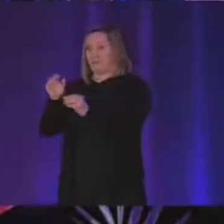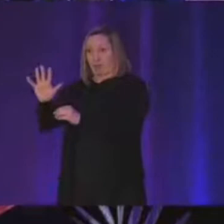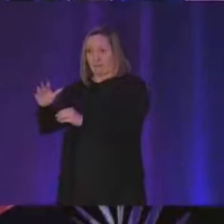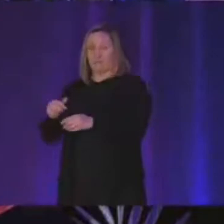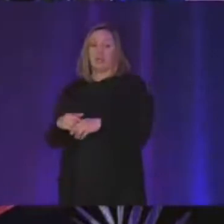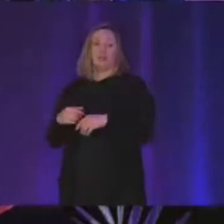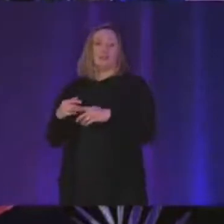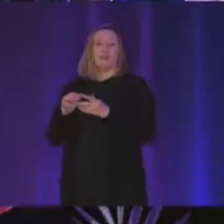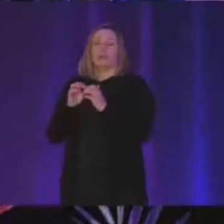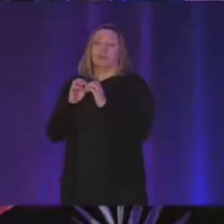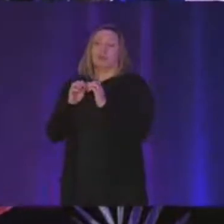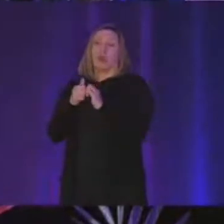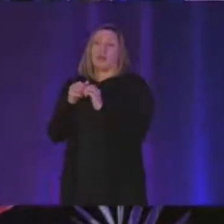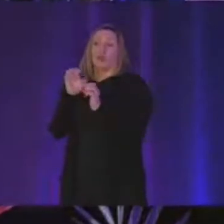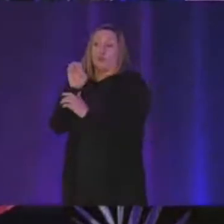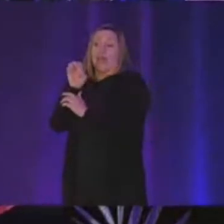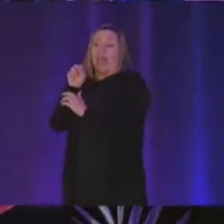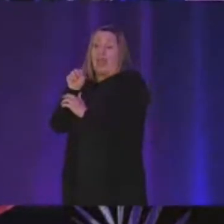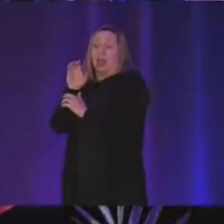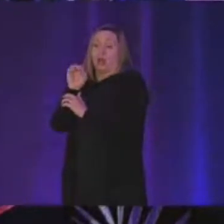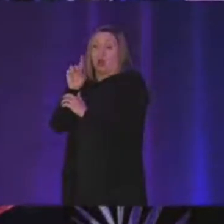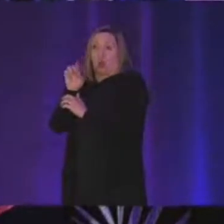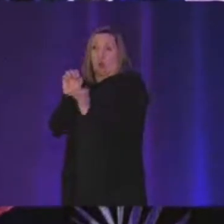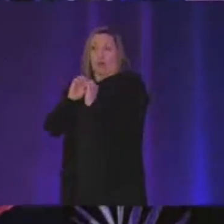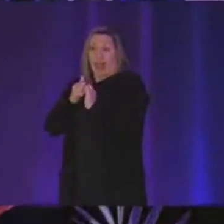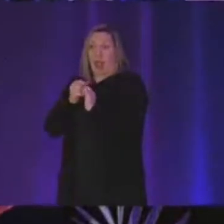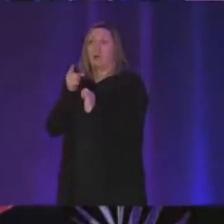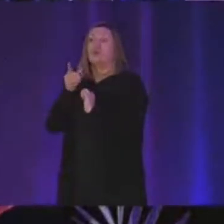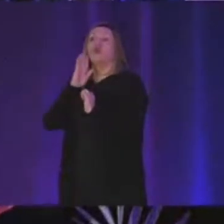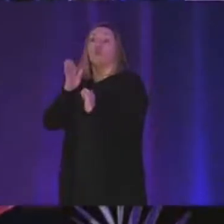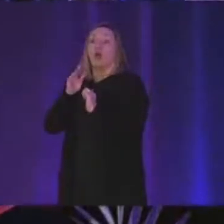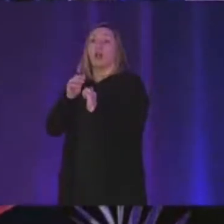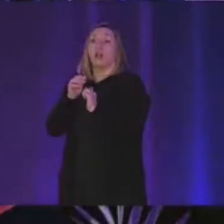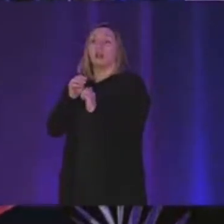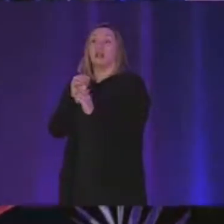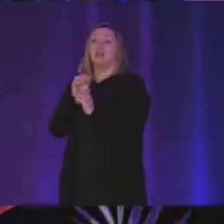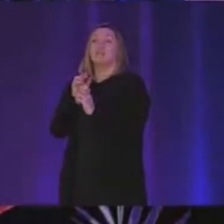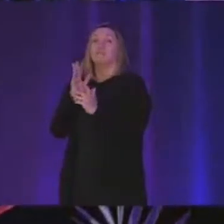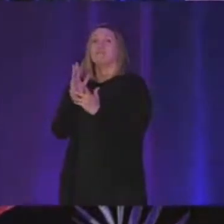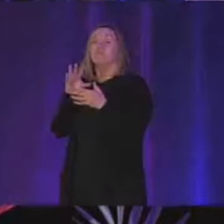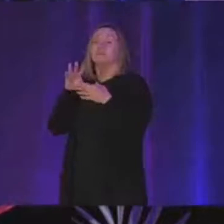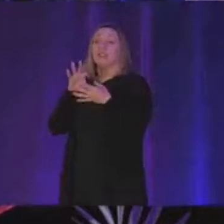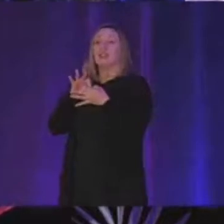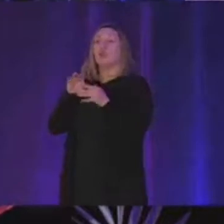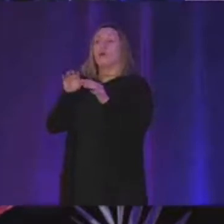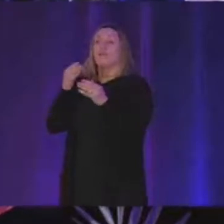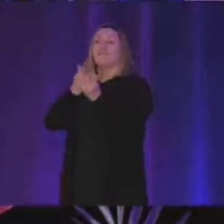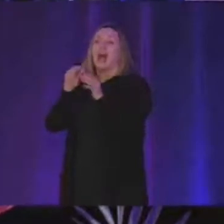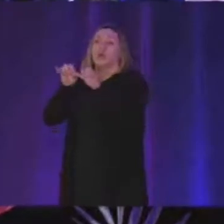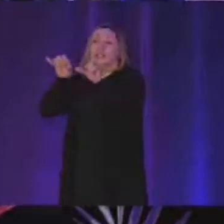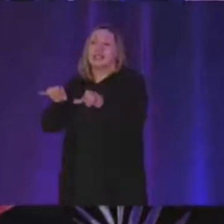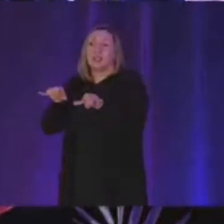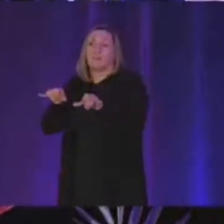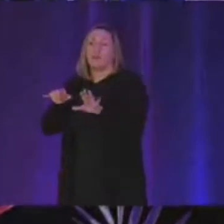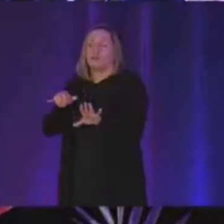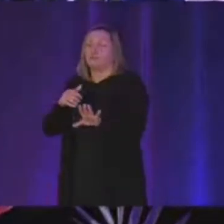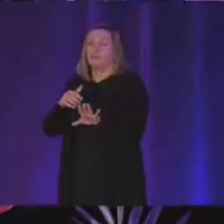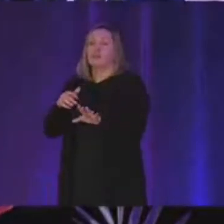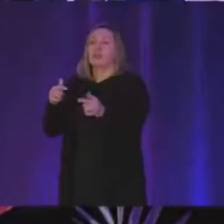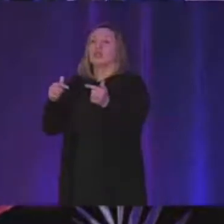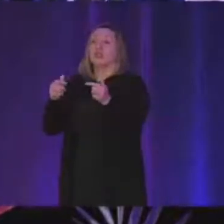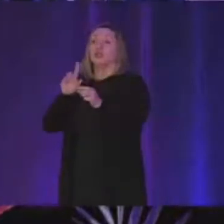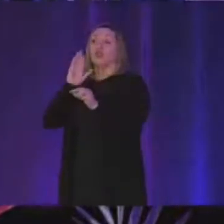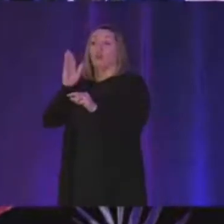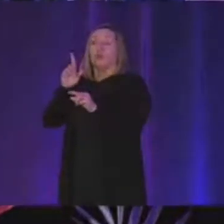uh encoding this is you're going to like in your file system you're going to like sorry uh